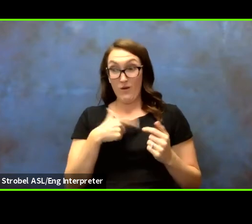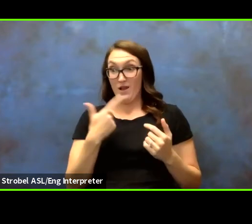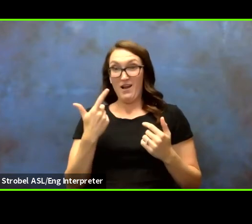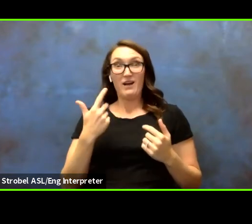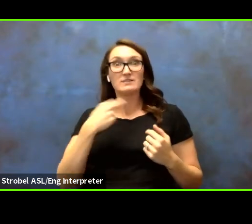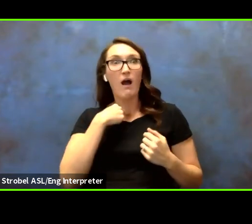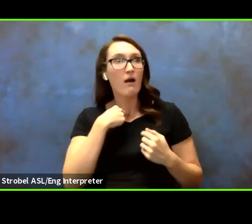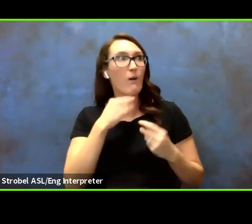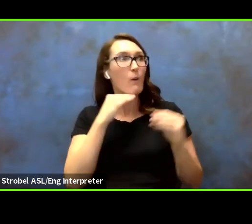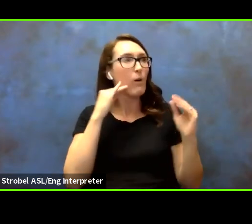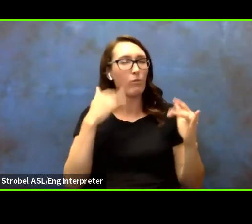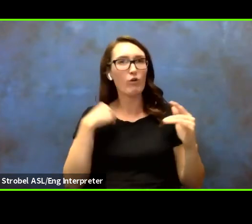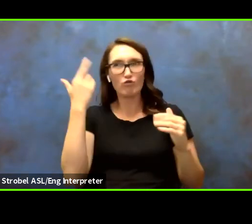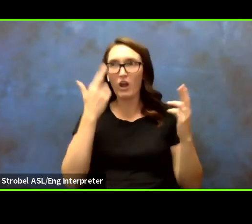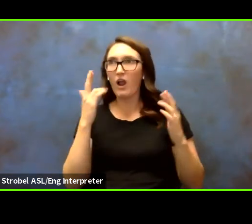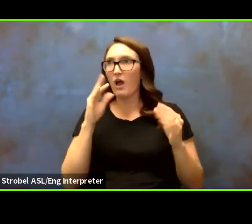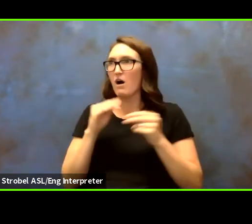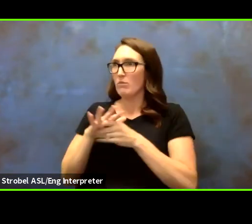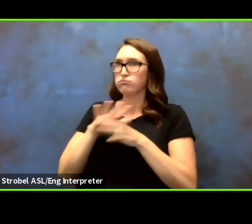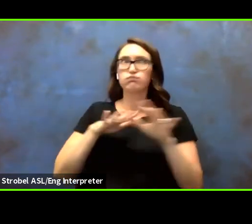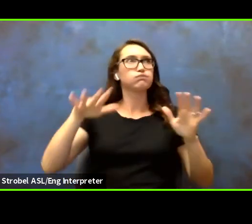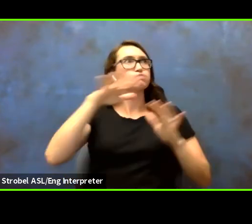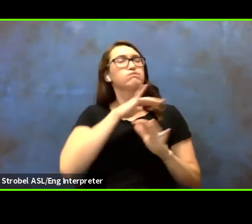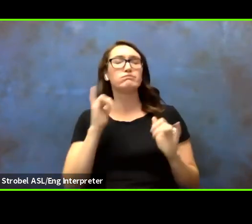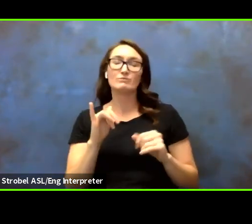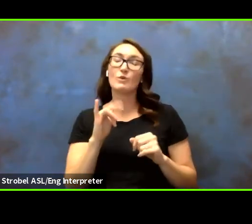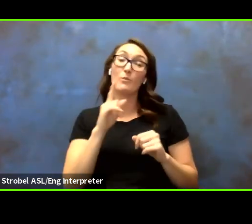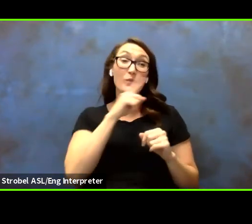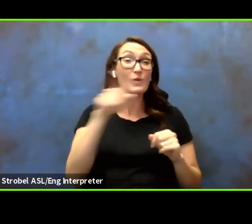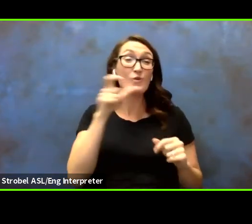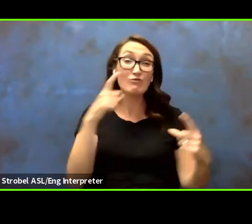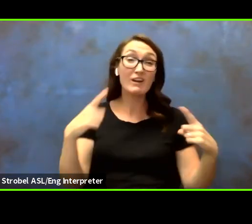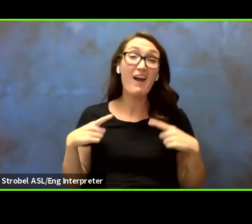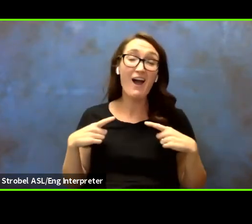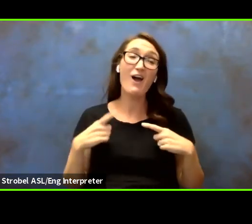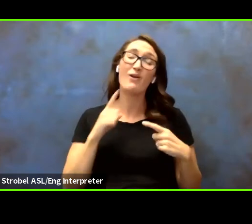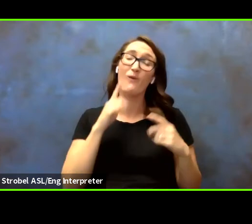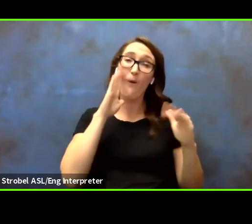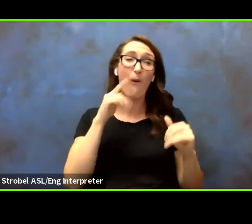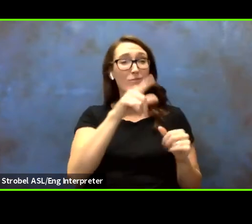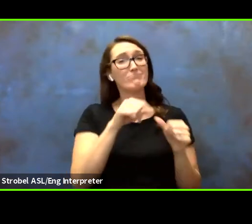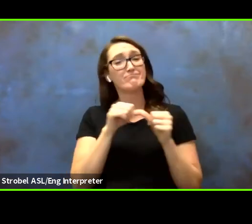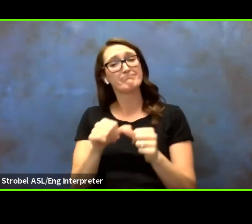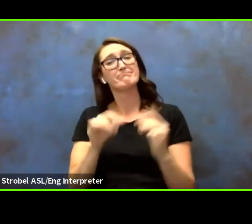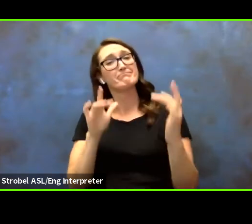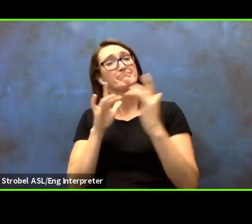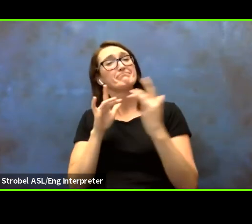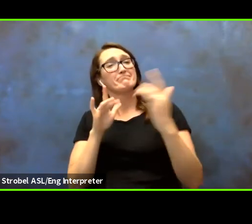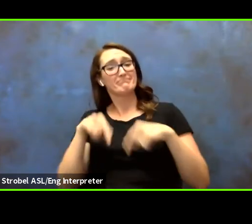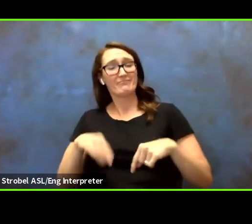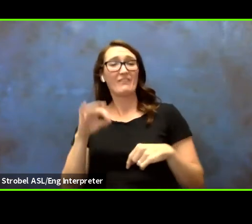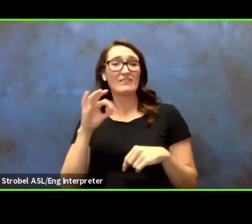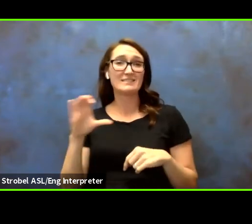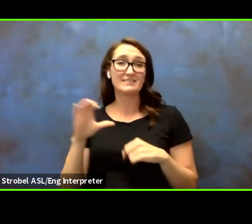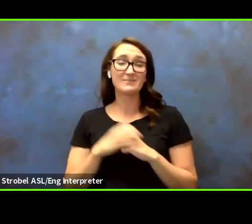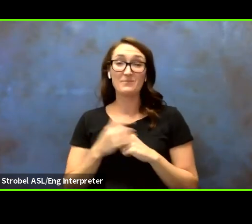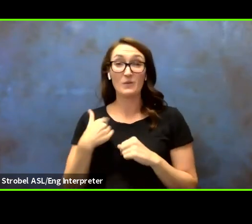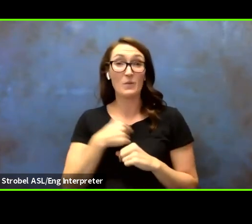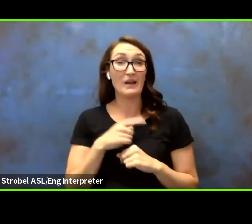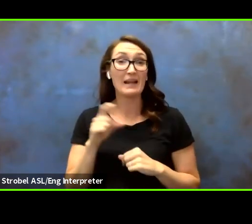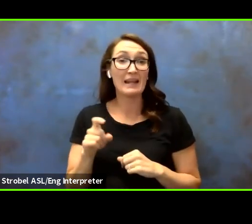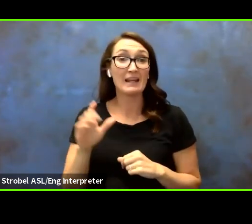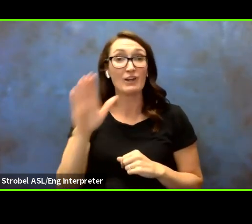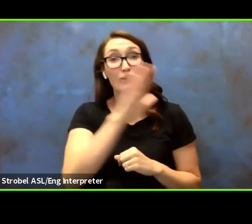So for those retirees, we hope that you stay connected to us. We're going to need your